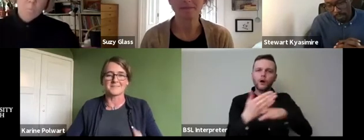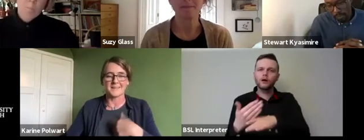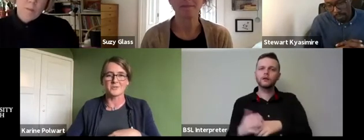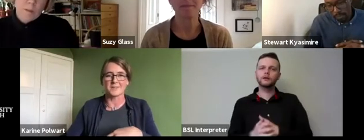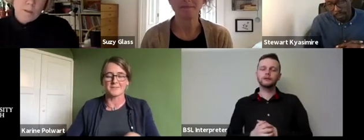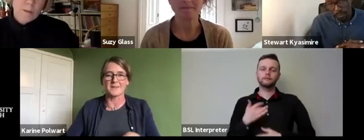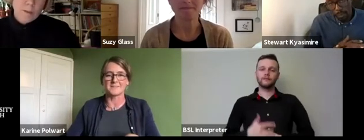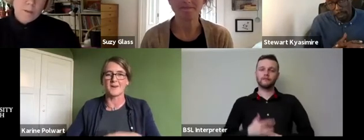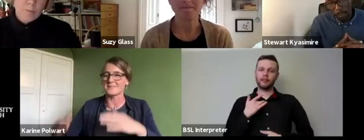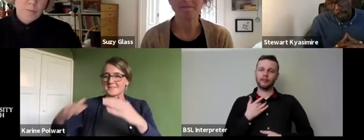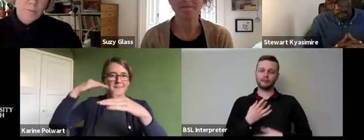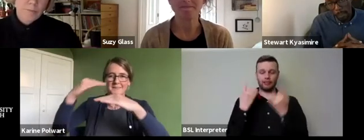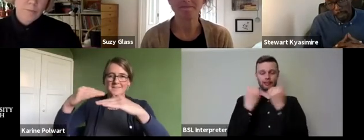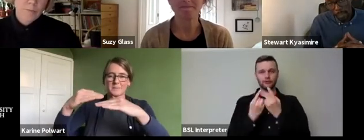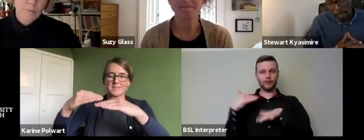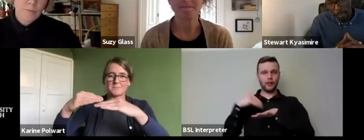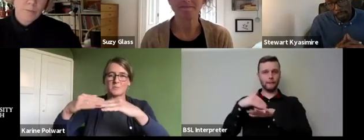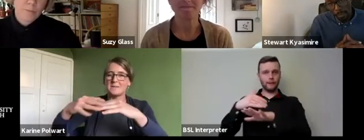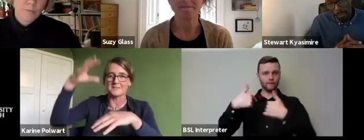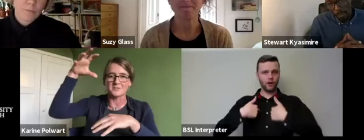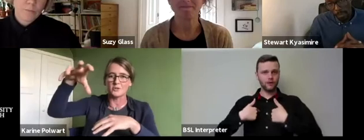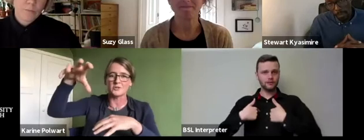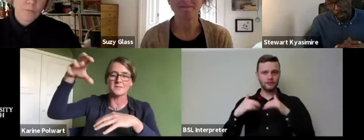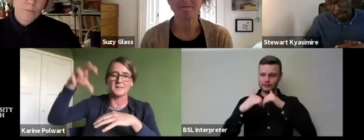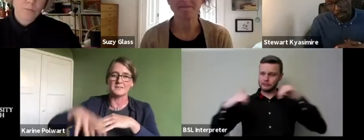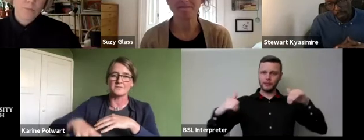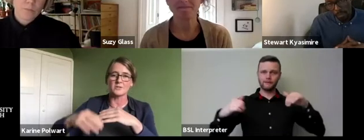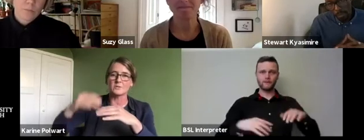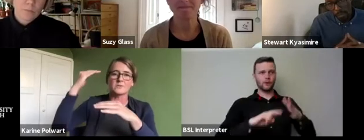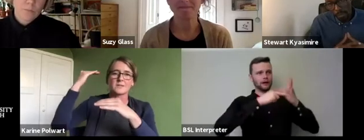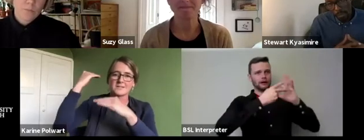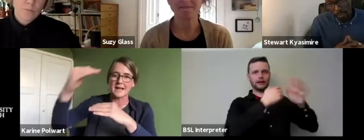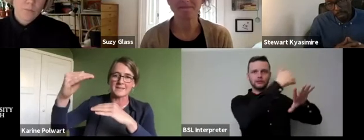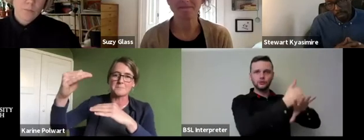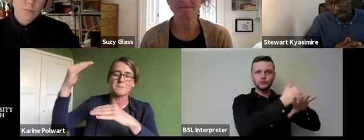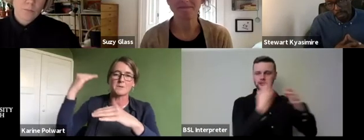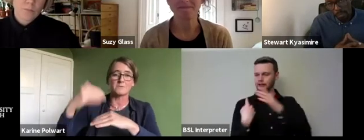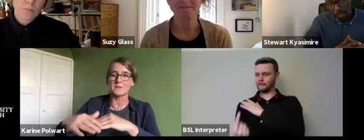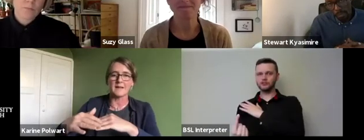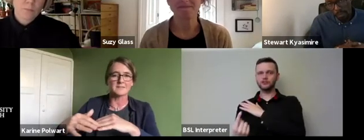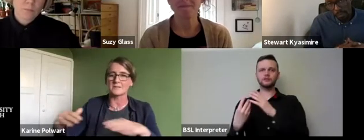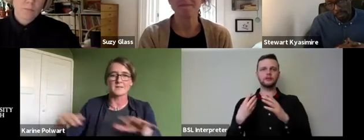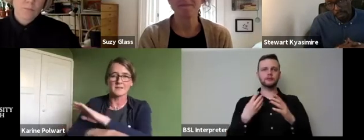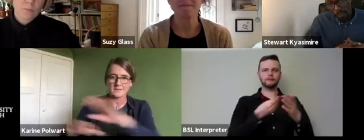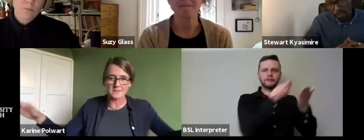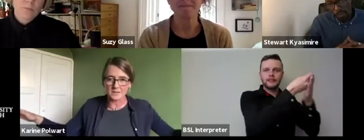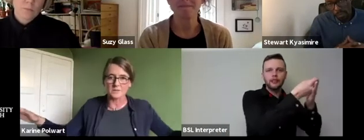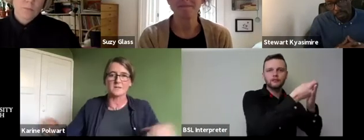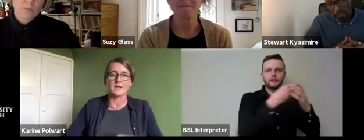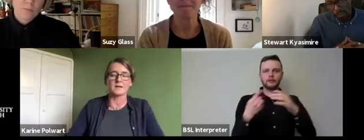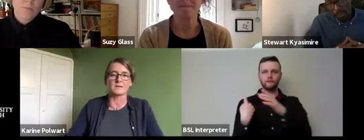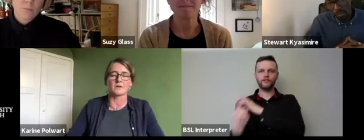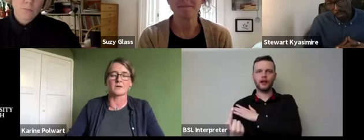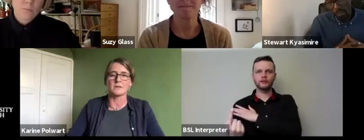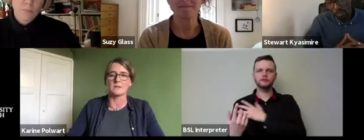is that the issues that are affecting us and the splits between institutions and individuals salary people and freelancers this is our